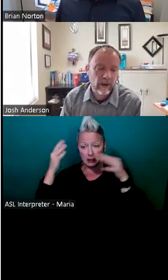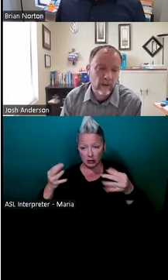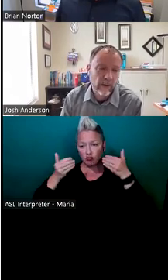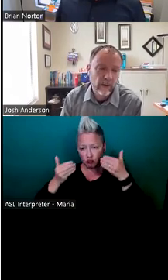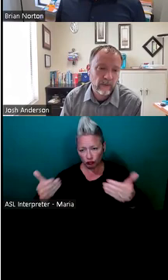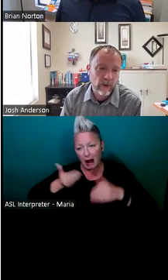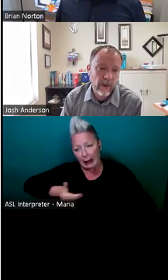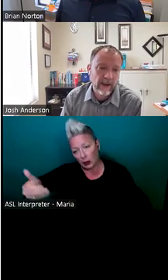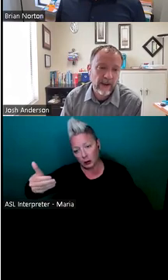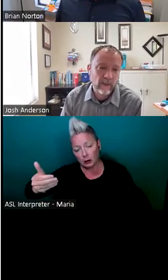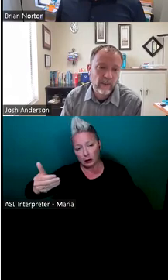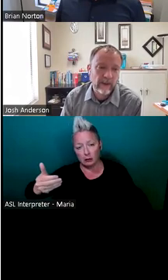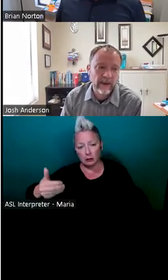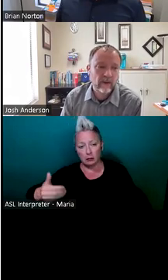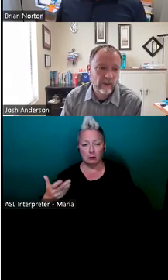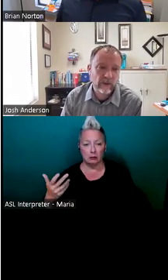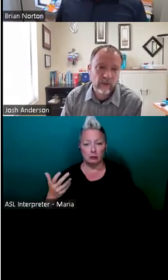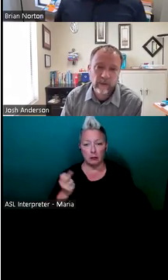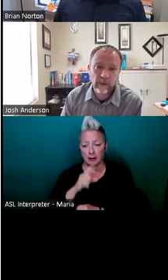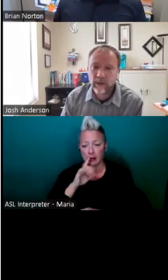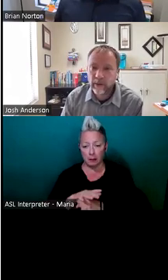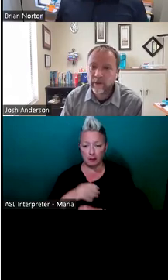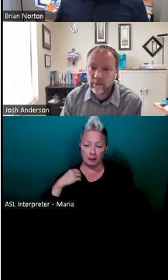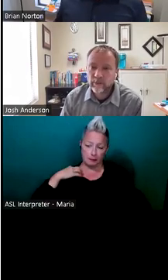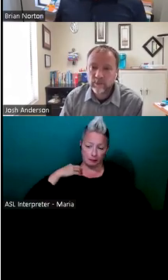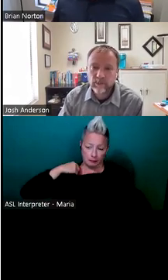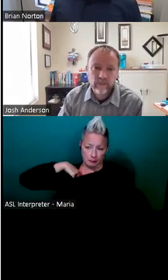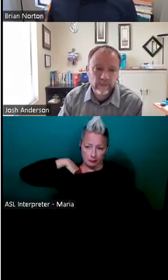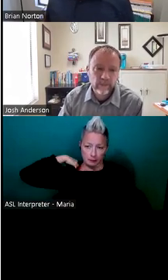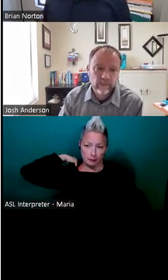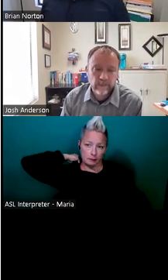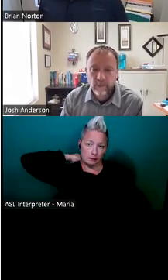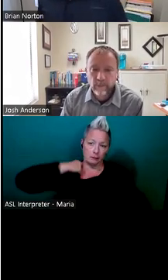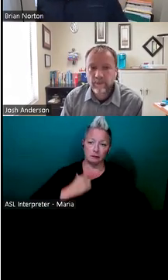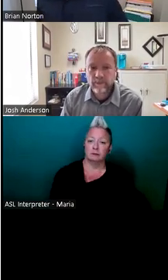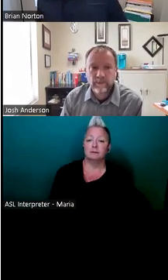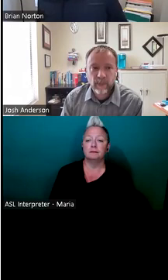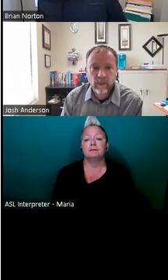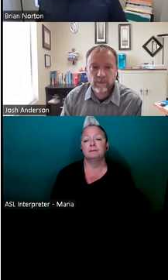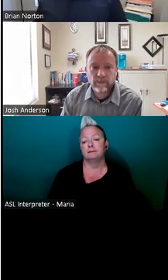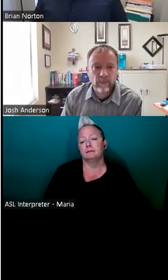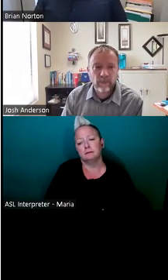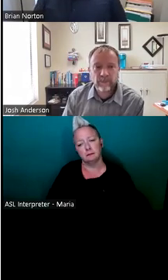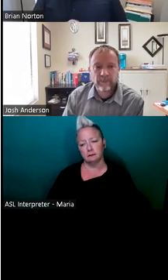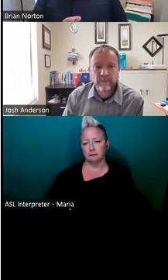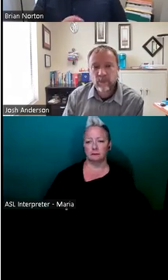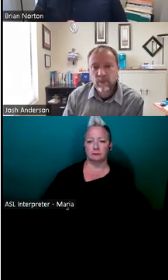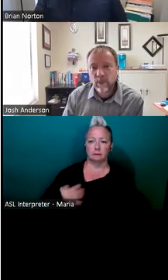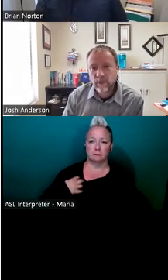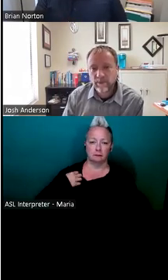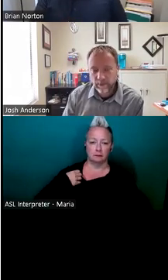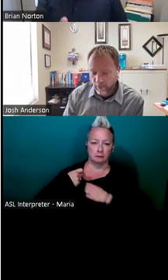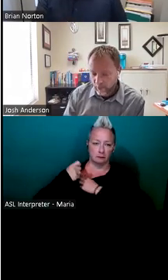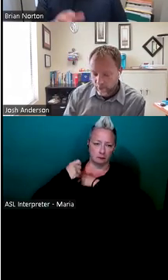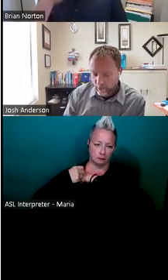or, or kind of, you know, make that commitment in that decision. So. Absolutely. Um, last